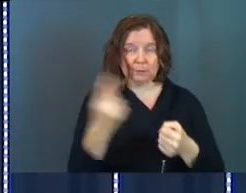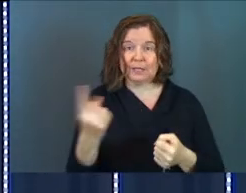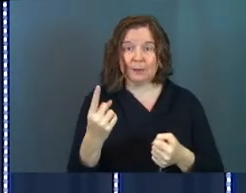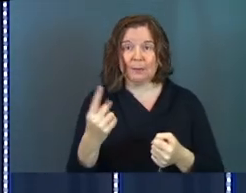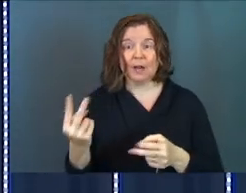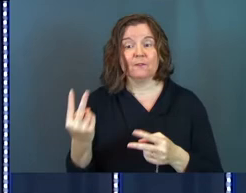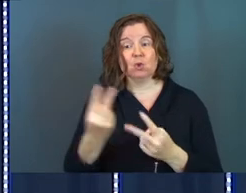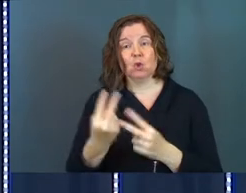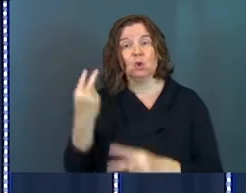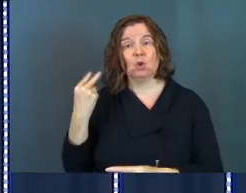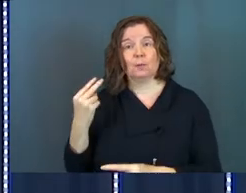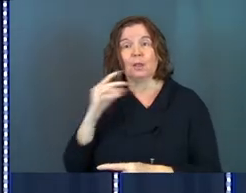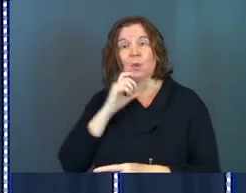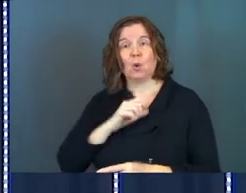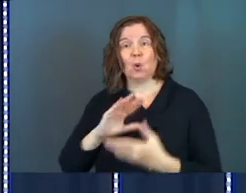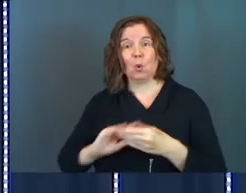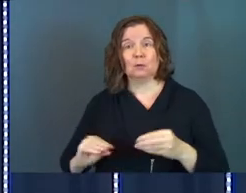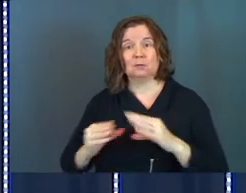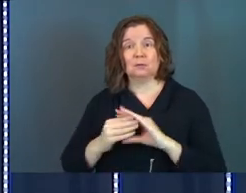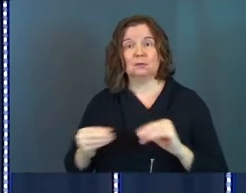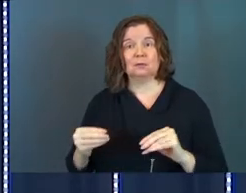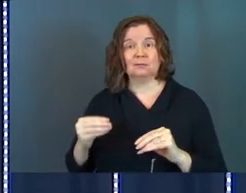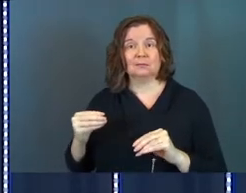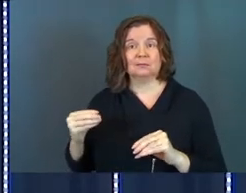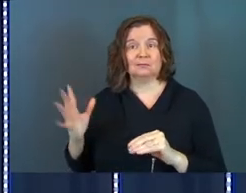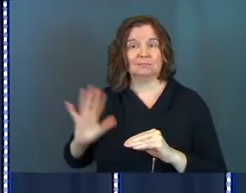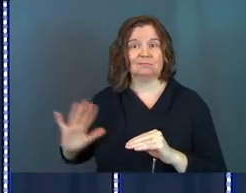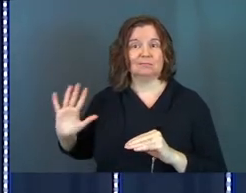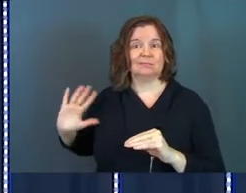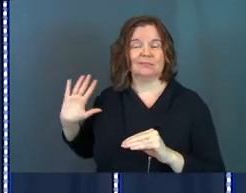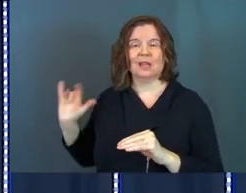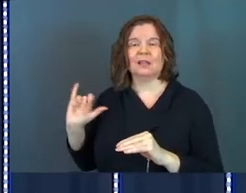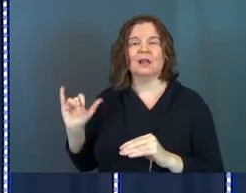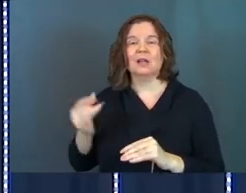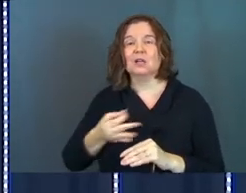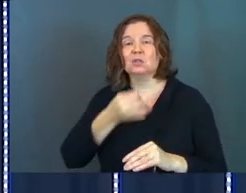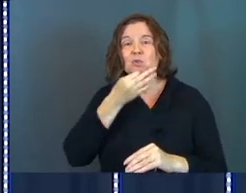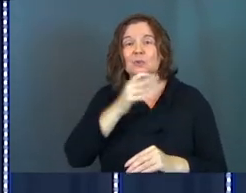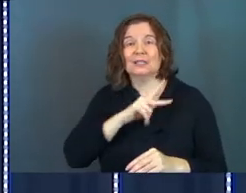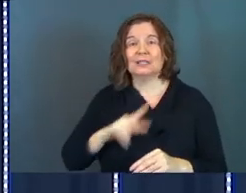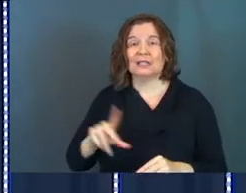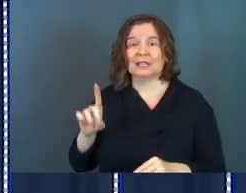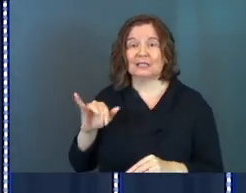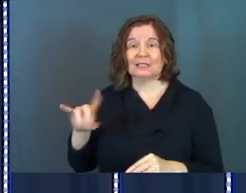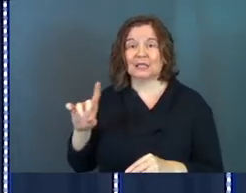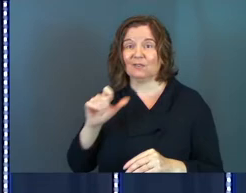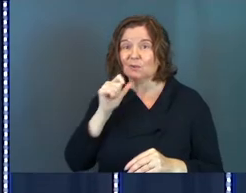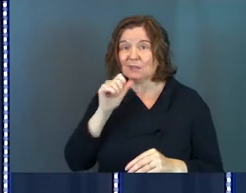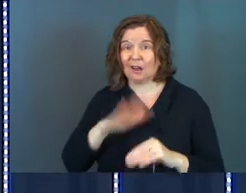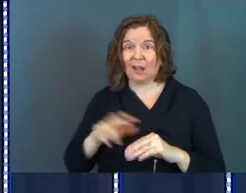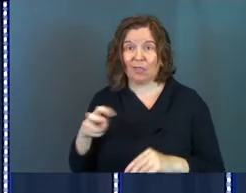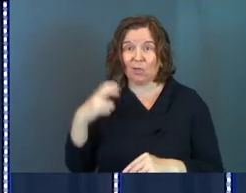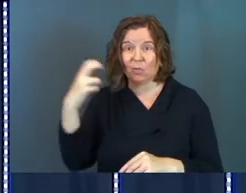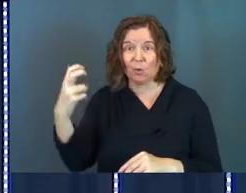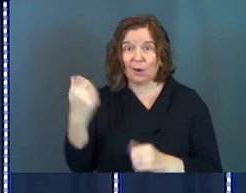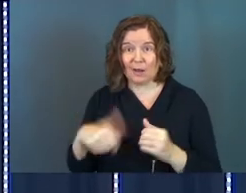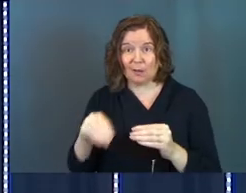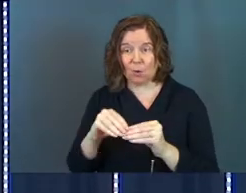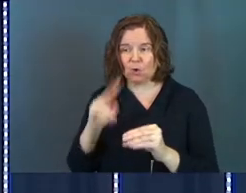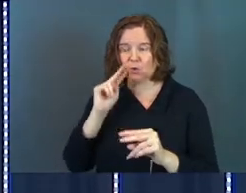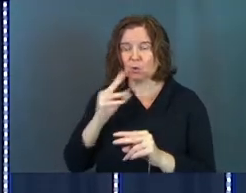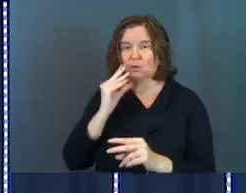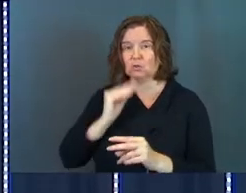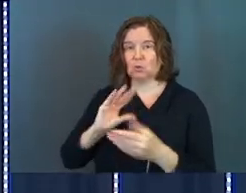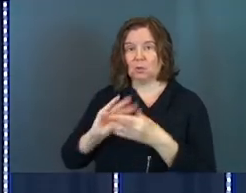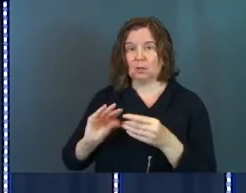Even look back at the old tales, right? The old legends. It's like, as soon as King David was no longer on the throne, you look at